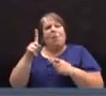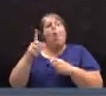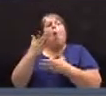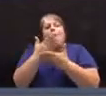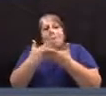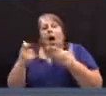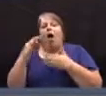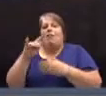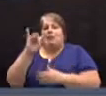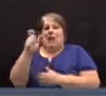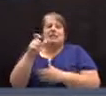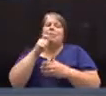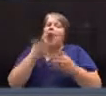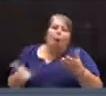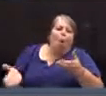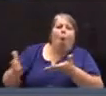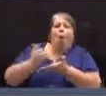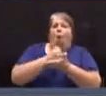entirety of the revenue.